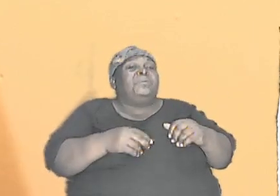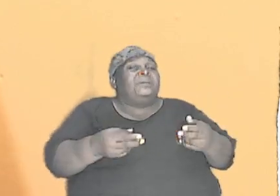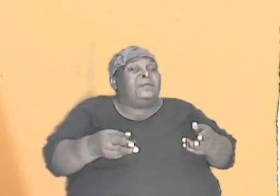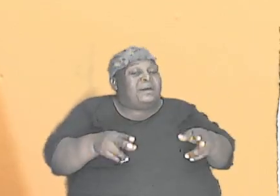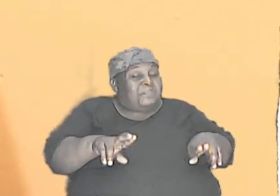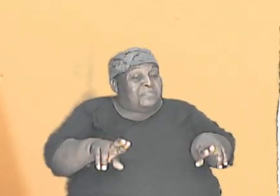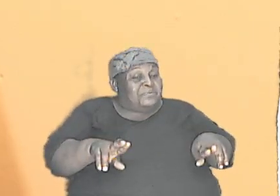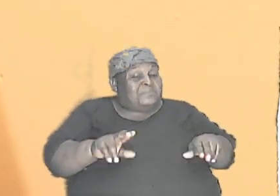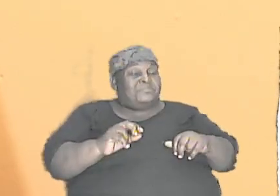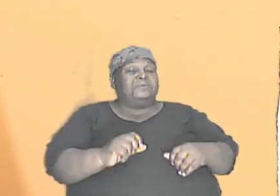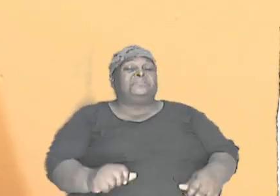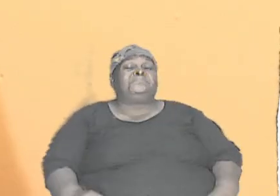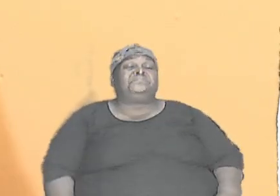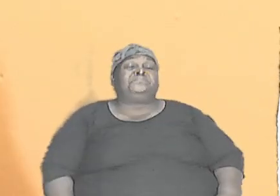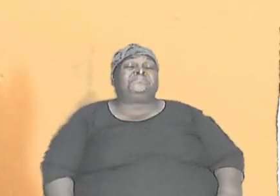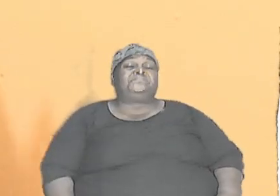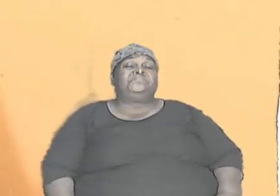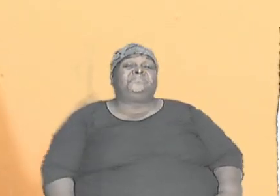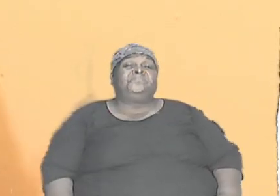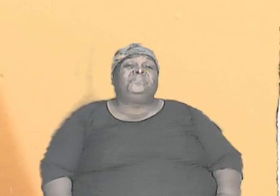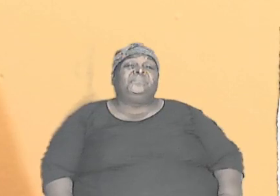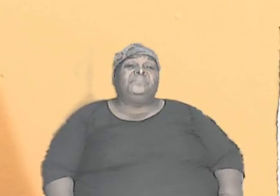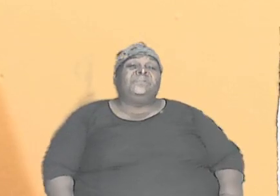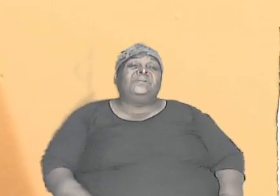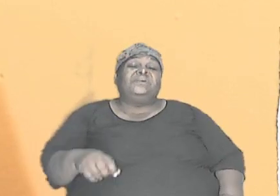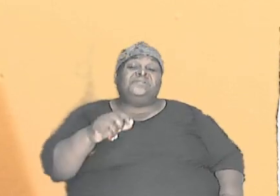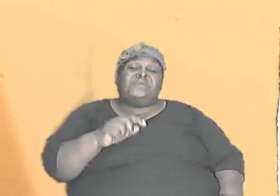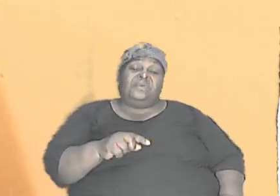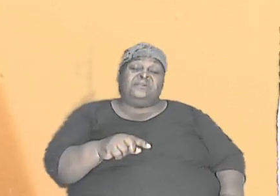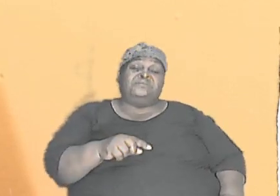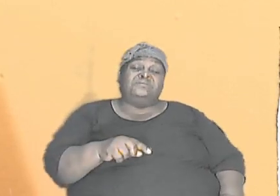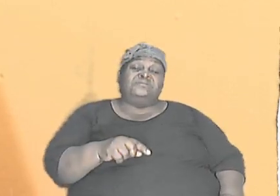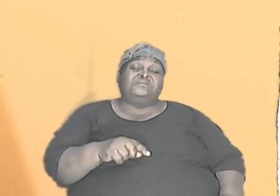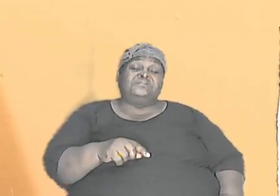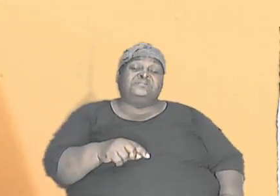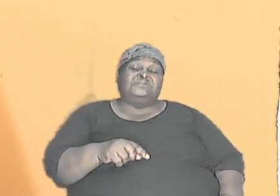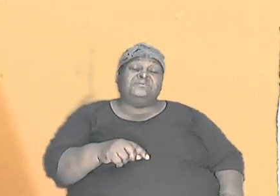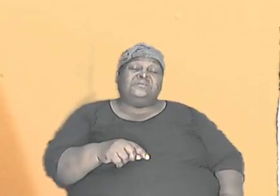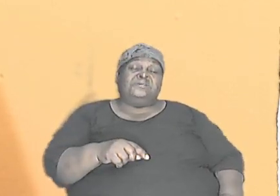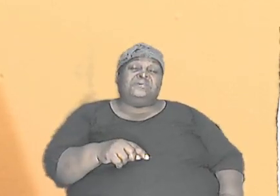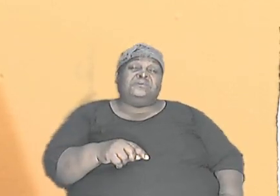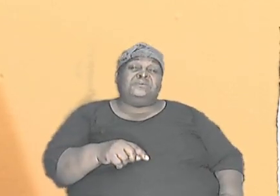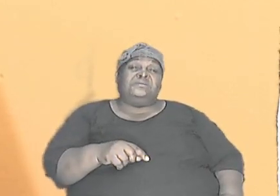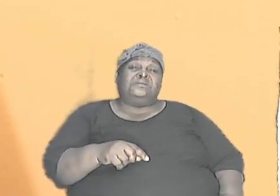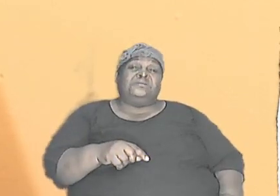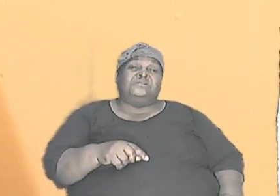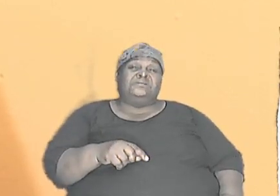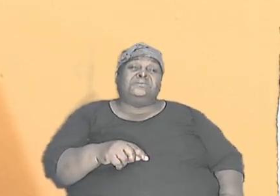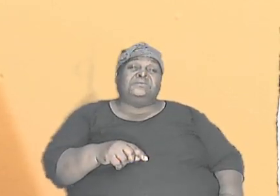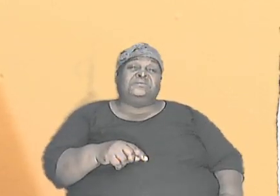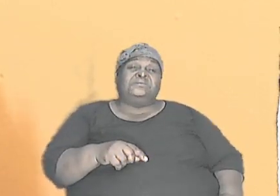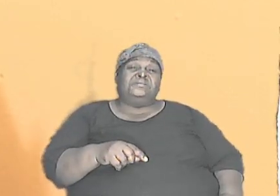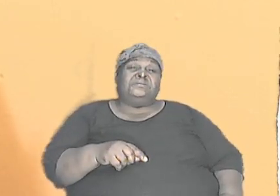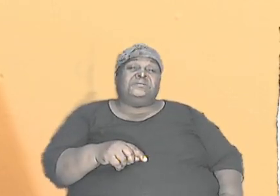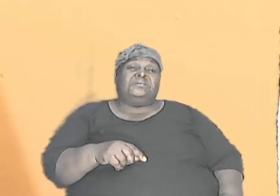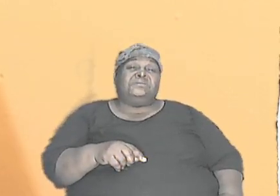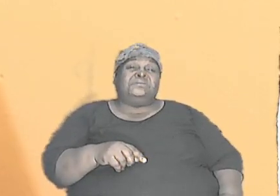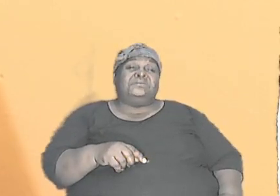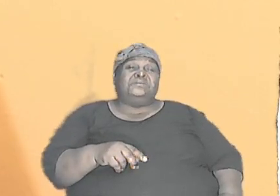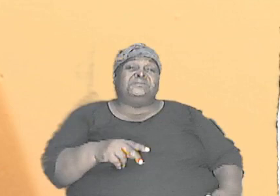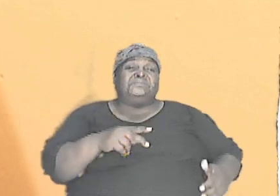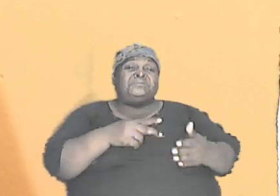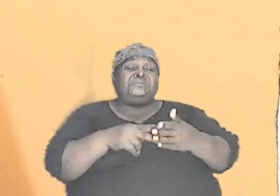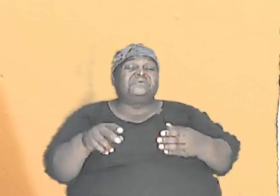particular perspective, it gives us, amen, the ability